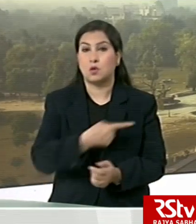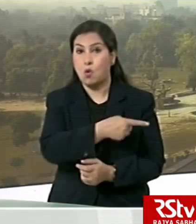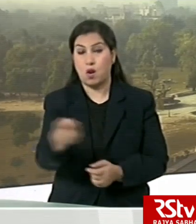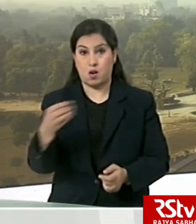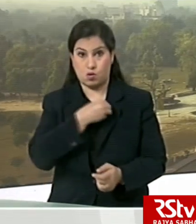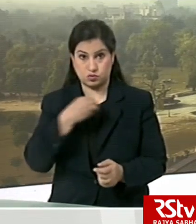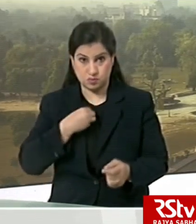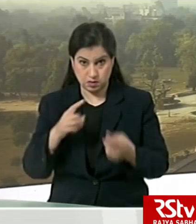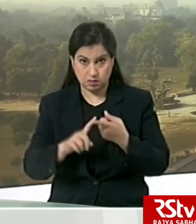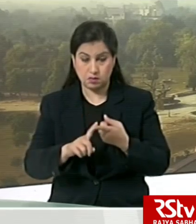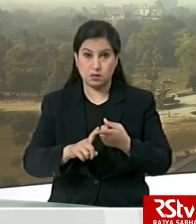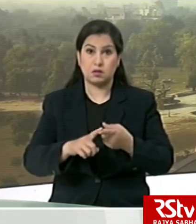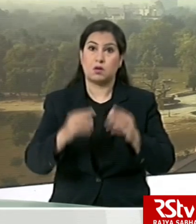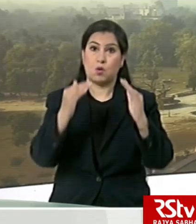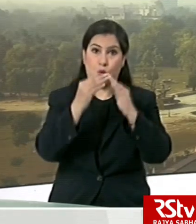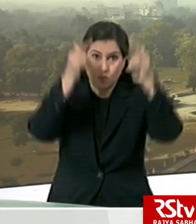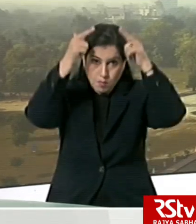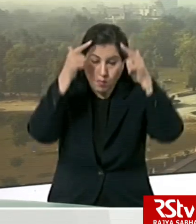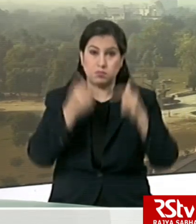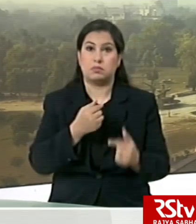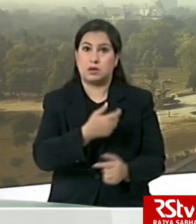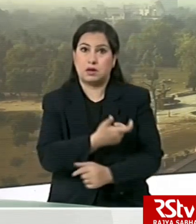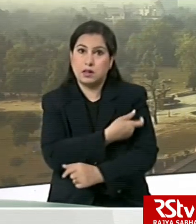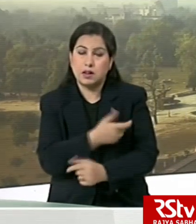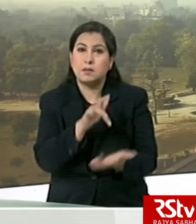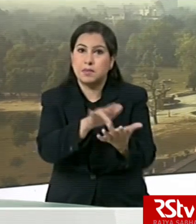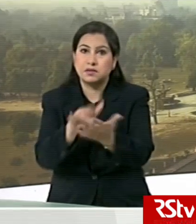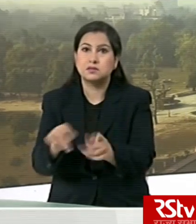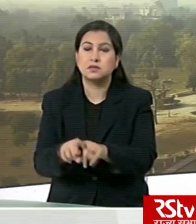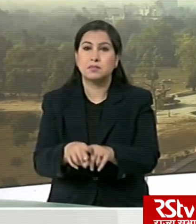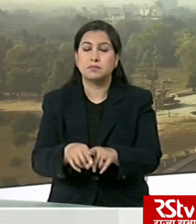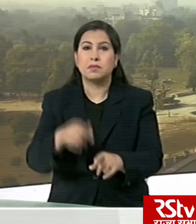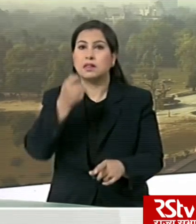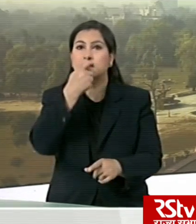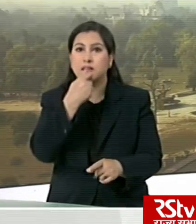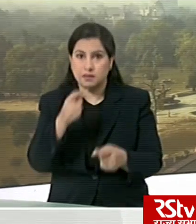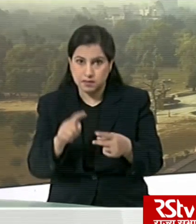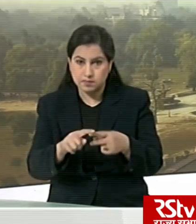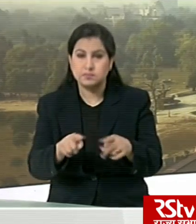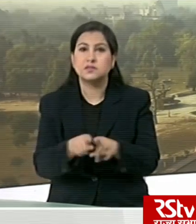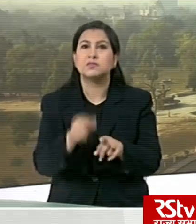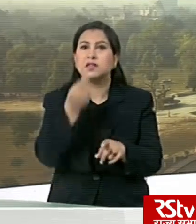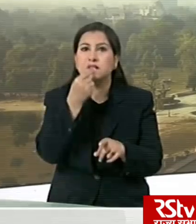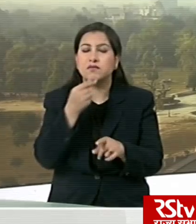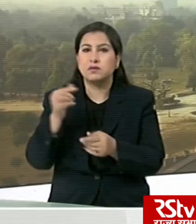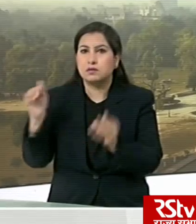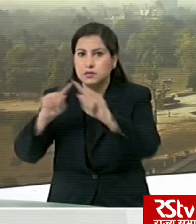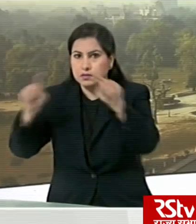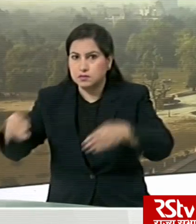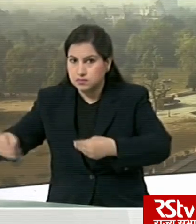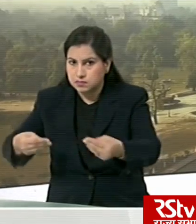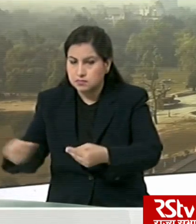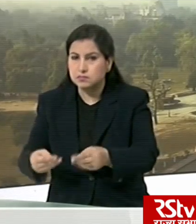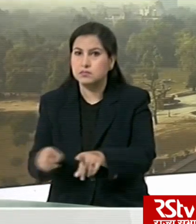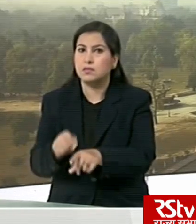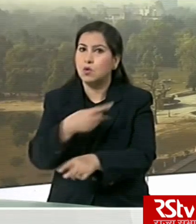hospitals, nursing homes, clinics, telemedicine facilities, also dispensaries, chemists,